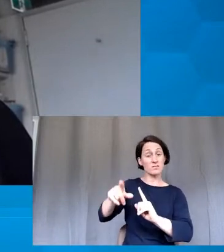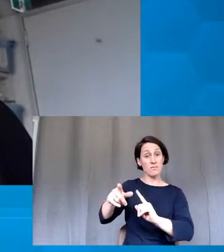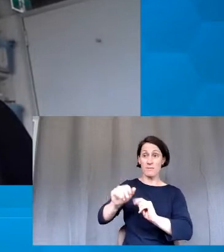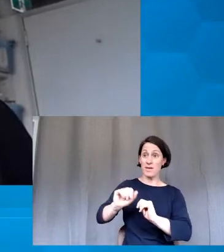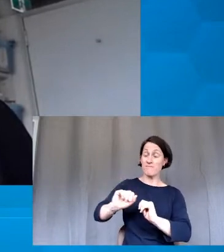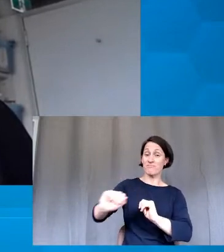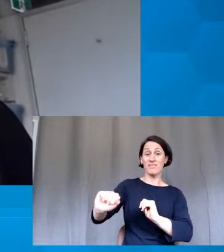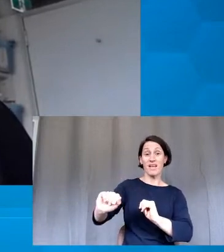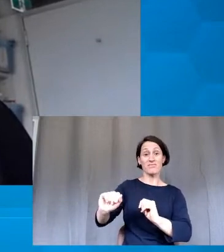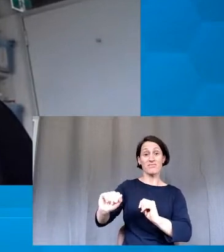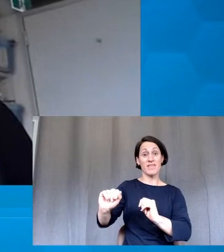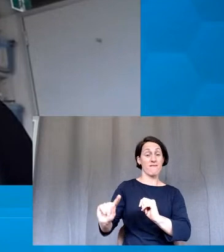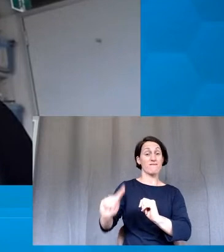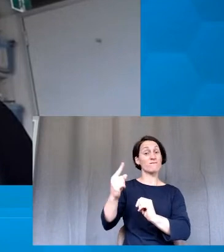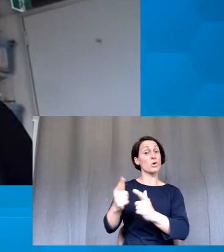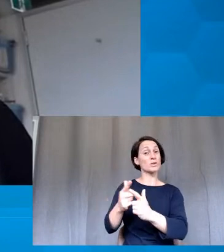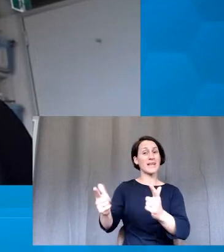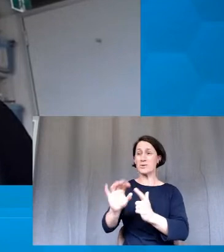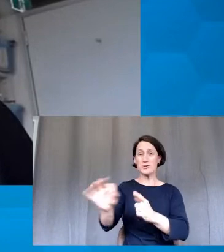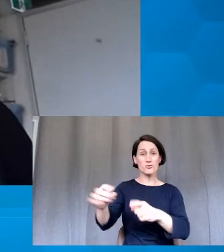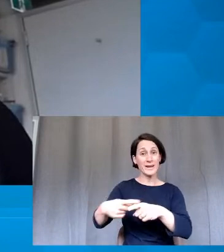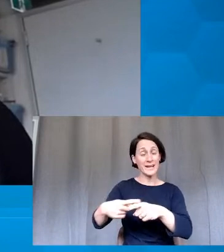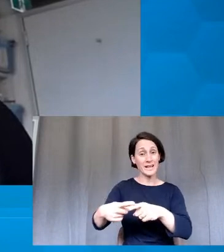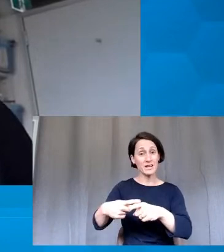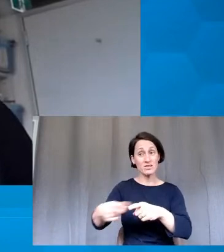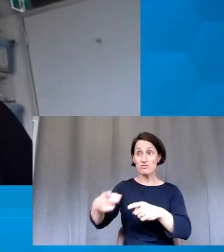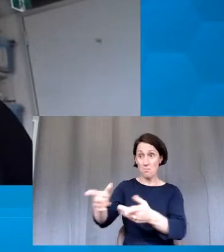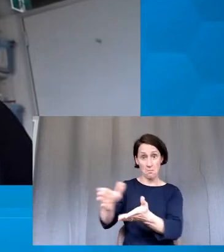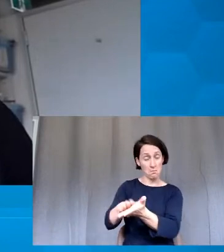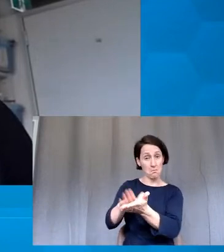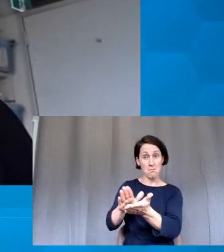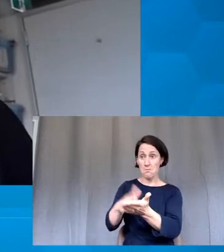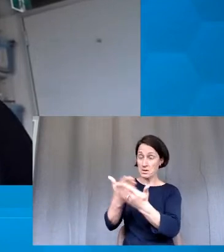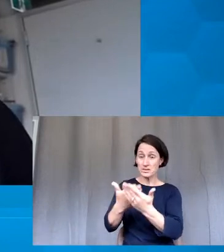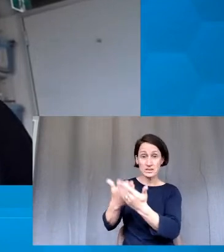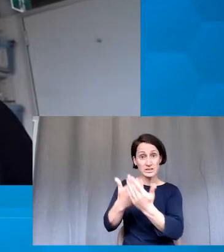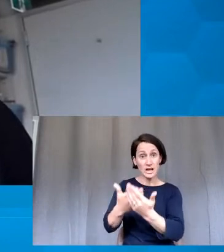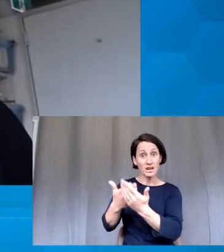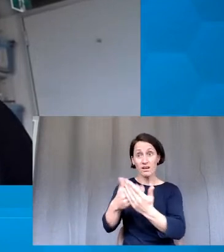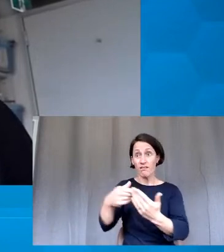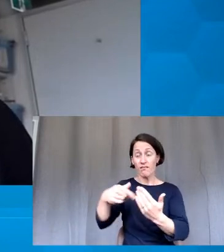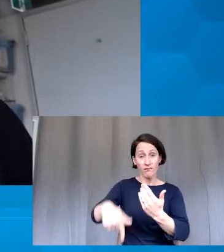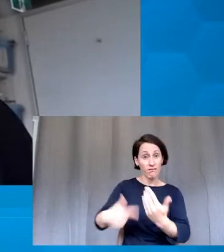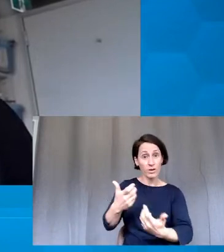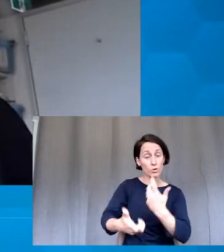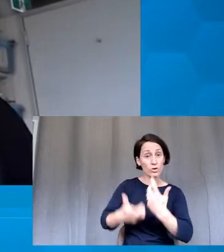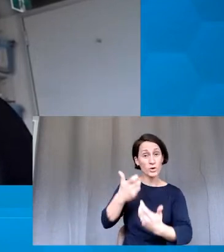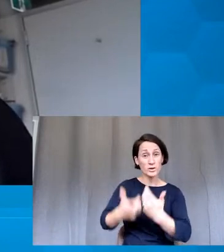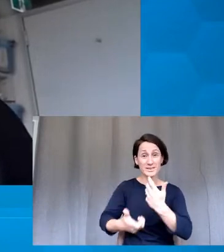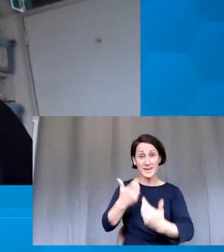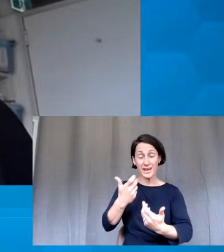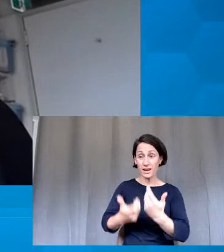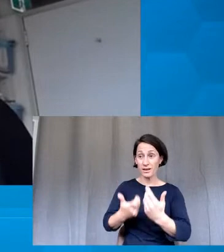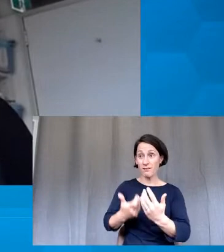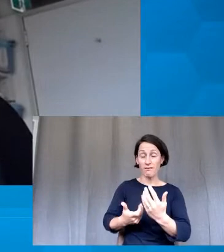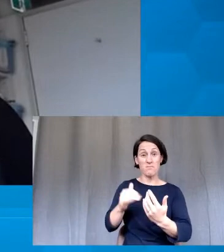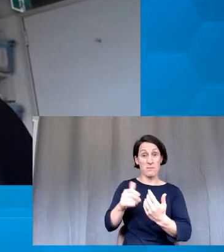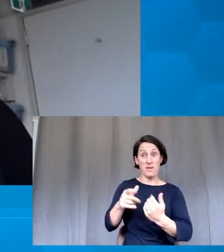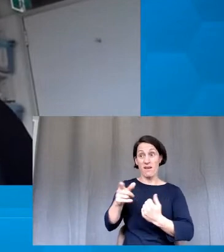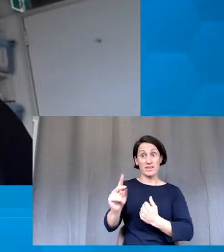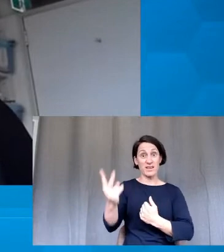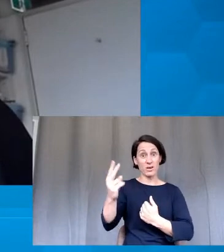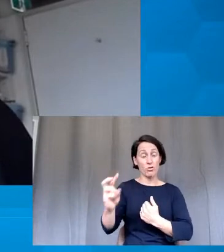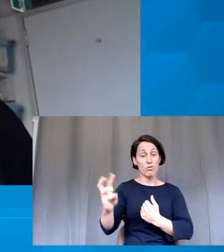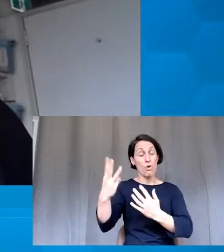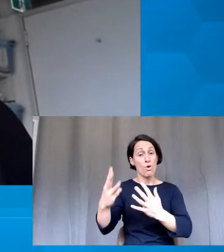postgraduate study where they may also be taking on polishing a second or third language. And then ask